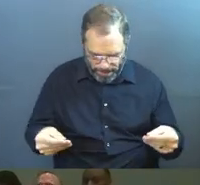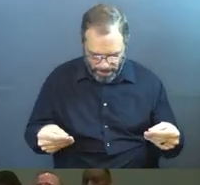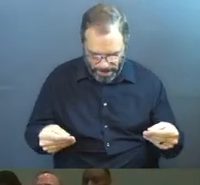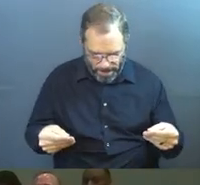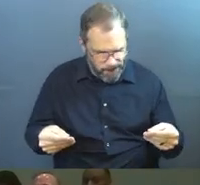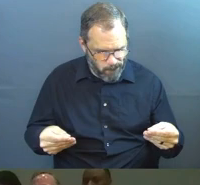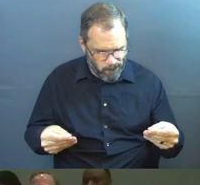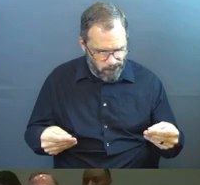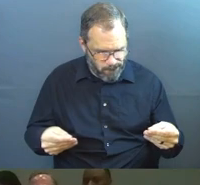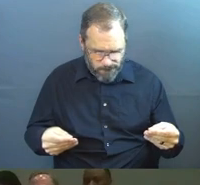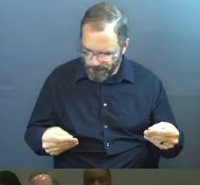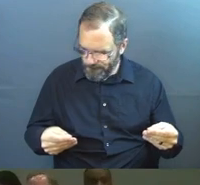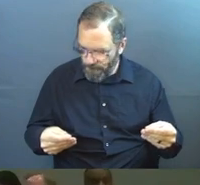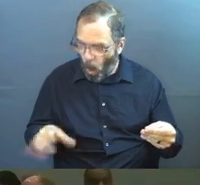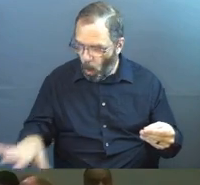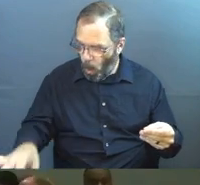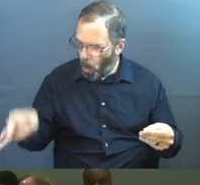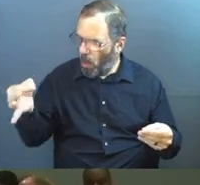more preaching to do.